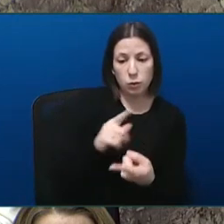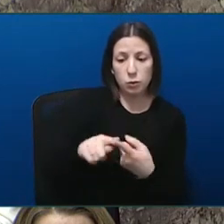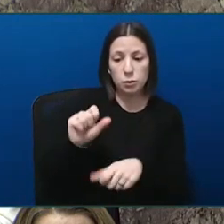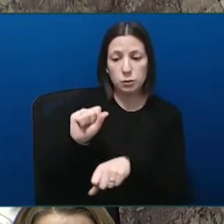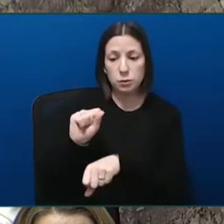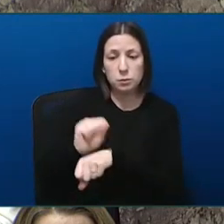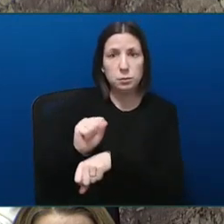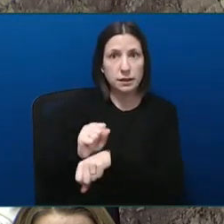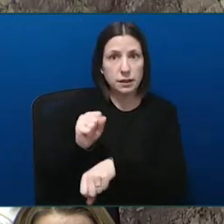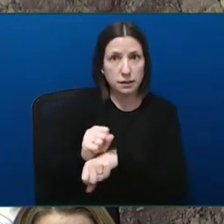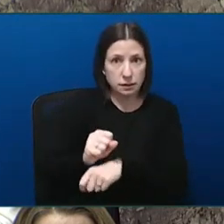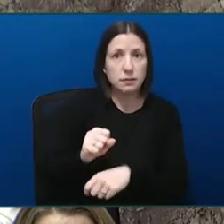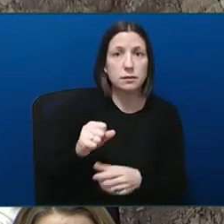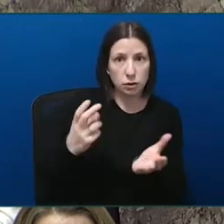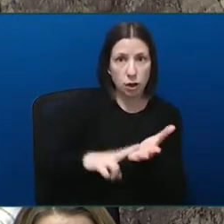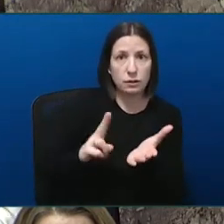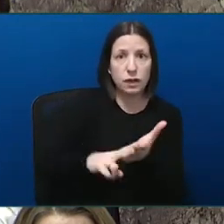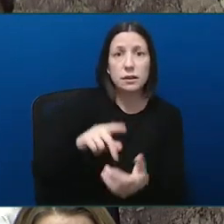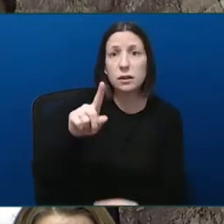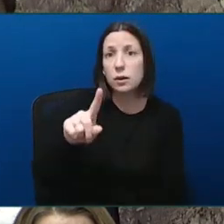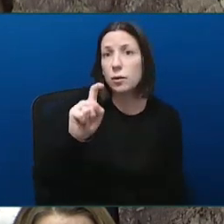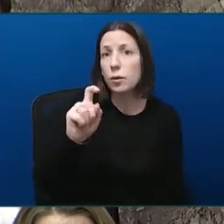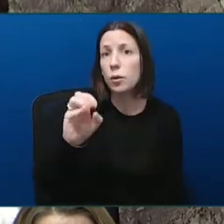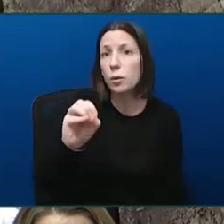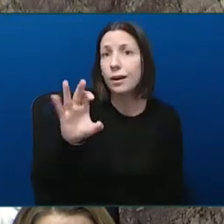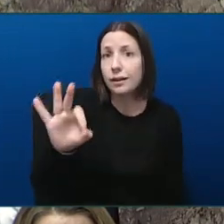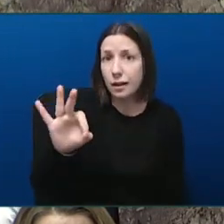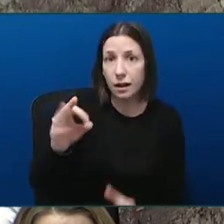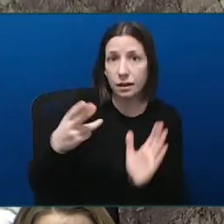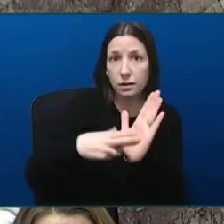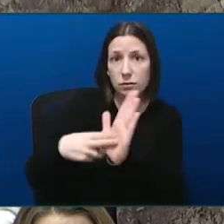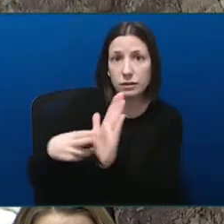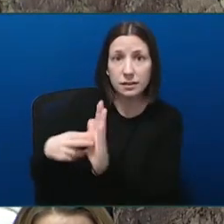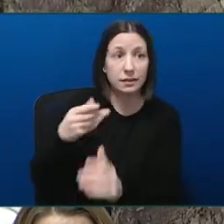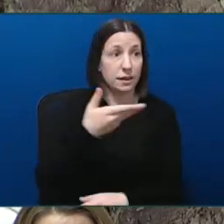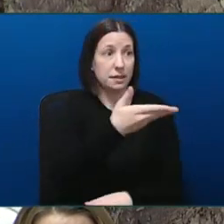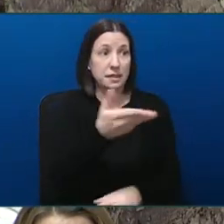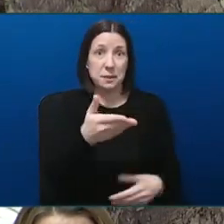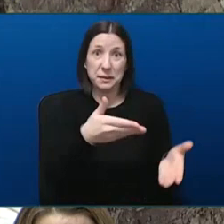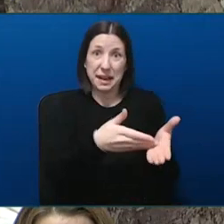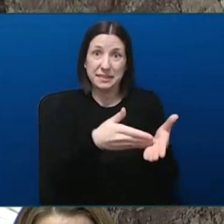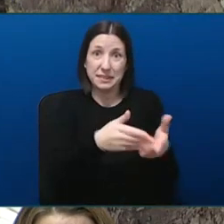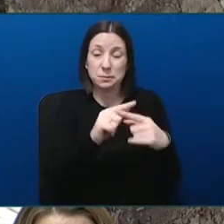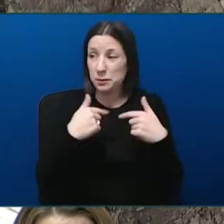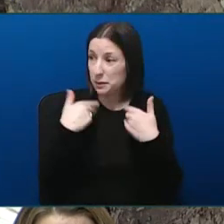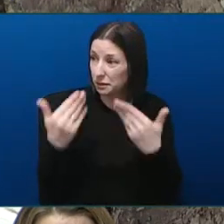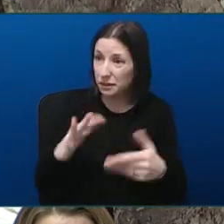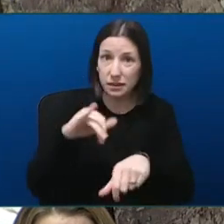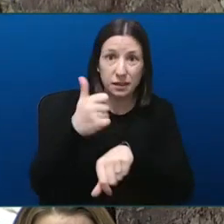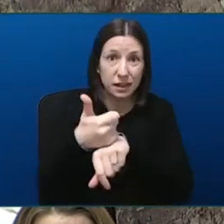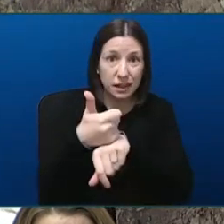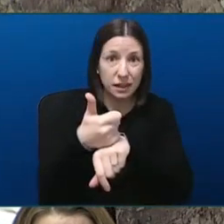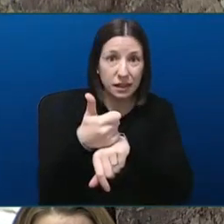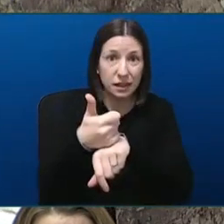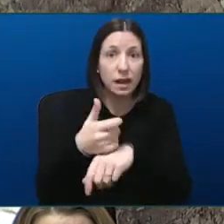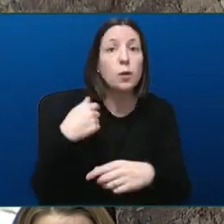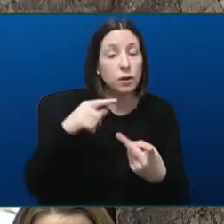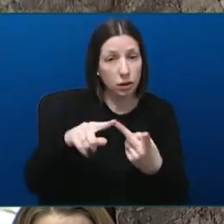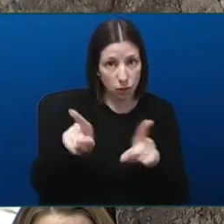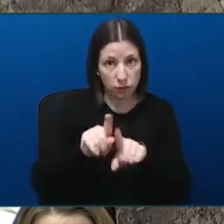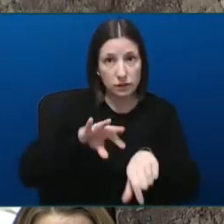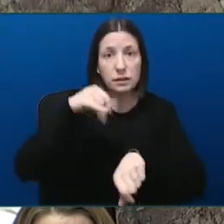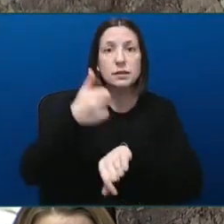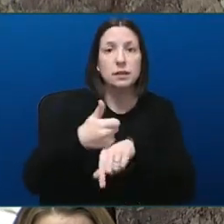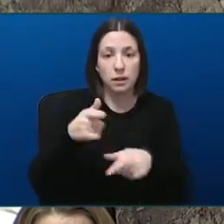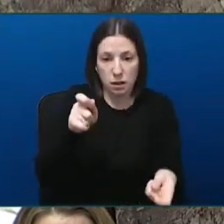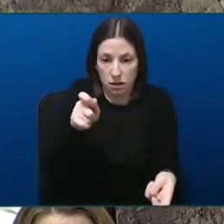109 contracts signed. They were against them, Honourable Speaker. We put in place, Honourable Speaker, a fundamental reform to primary care,